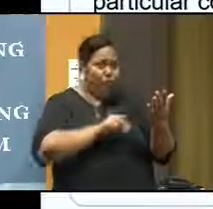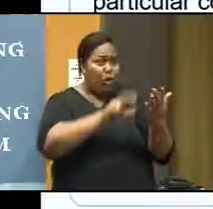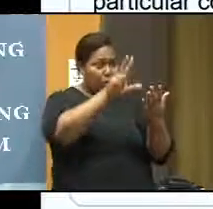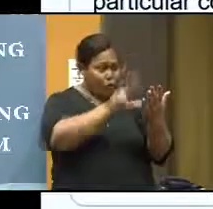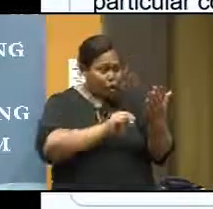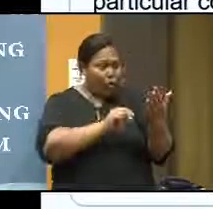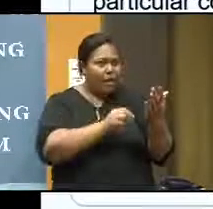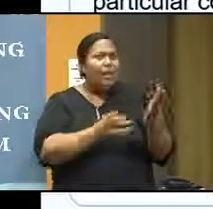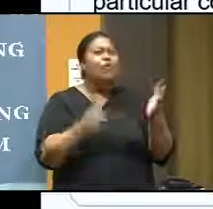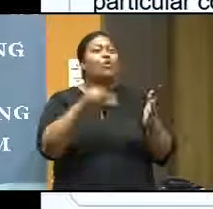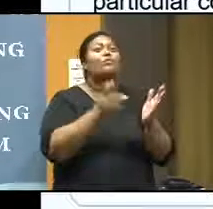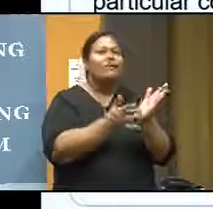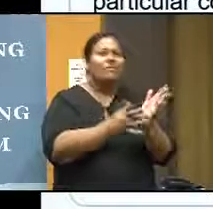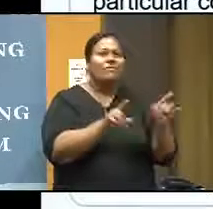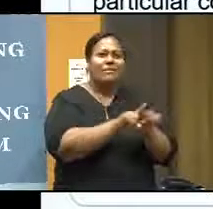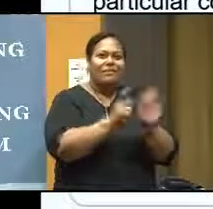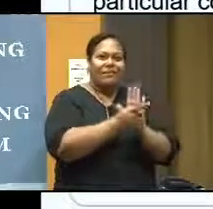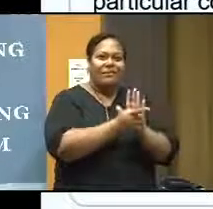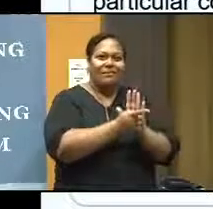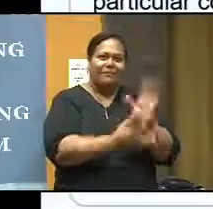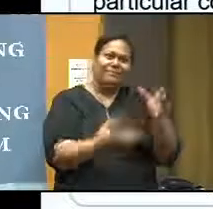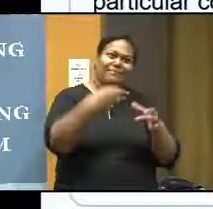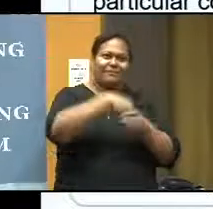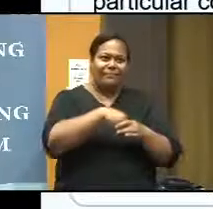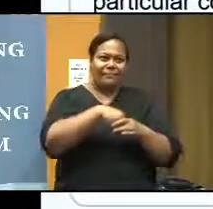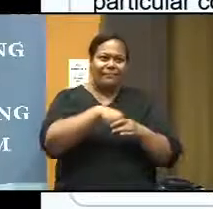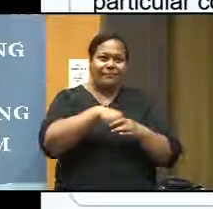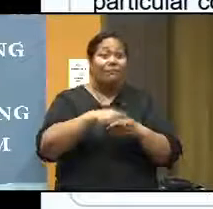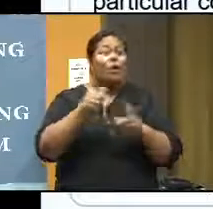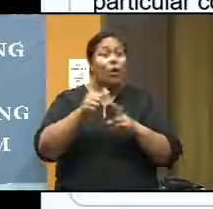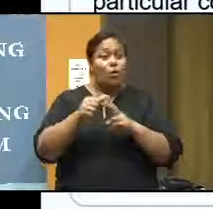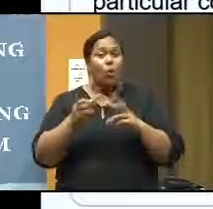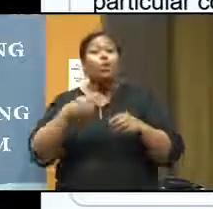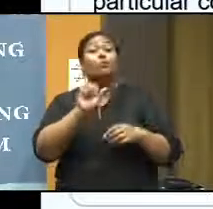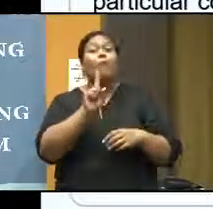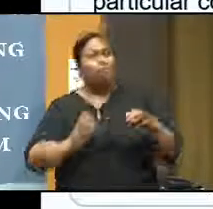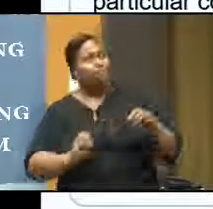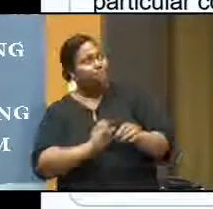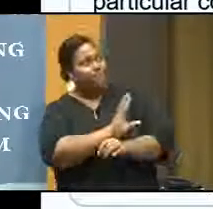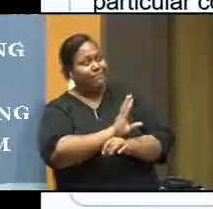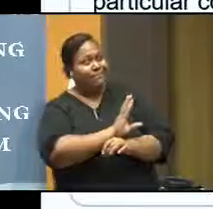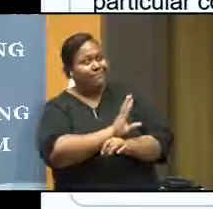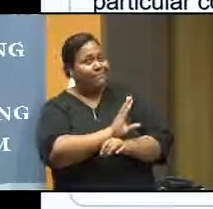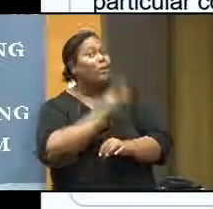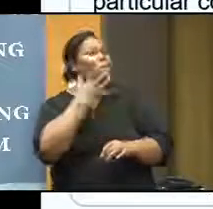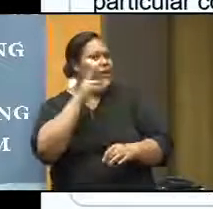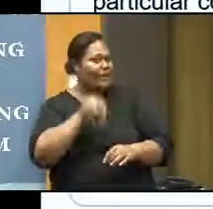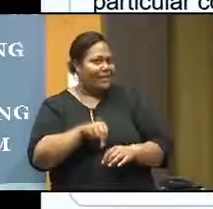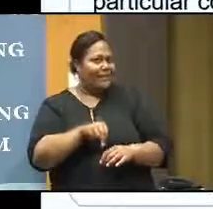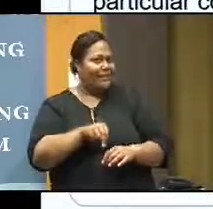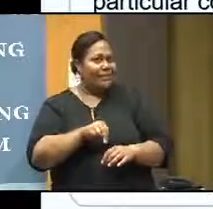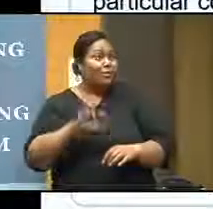and then solve it here, okay? And then I use the multimedia and so on wherever they are required so that the